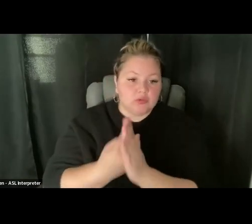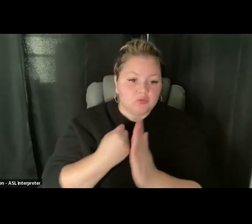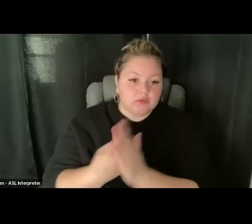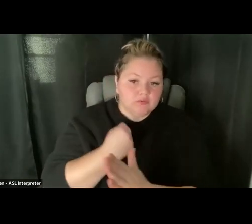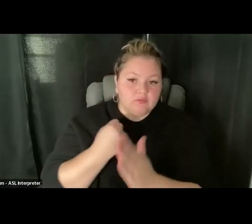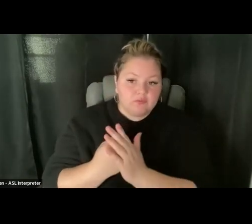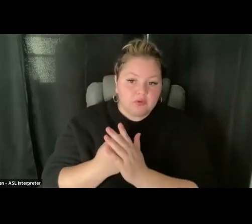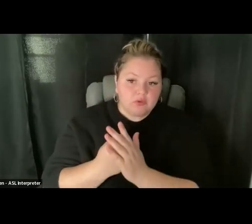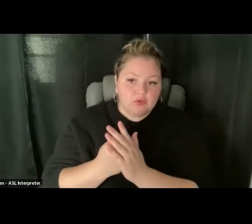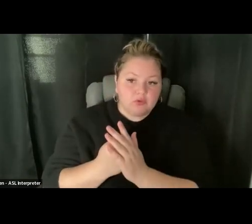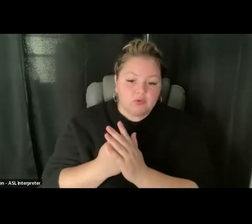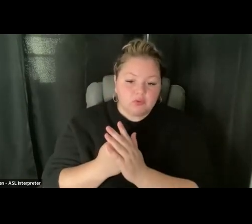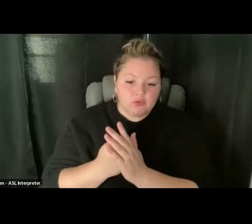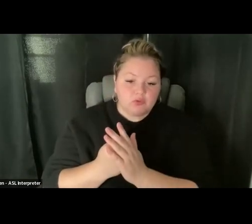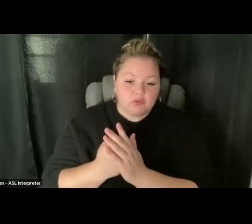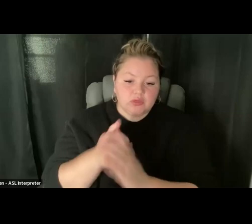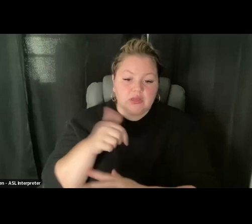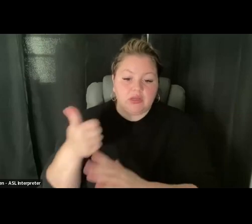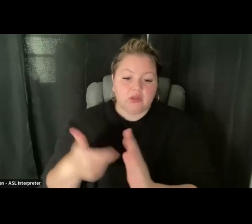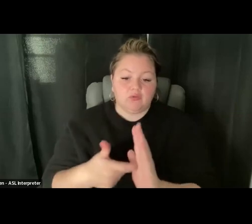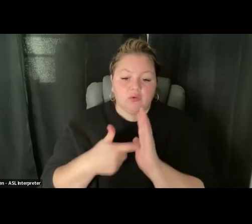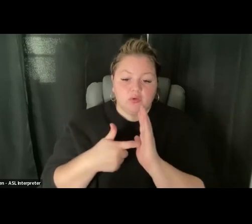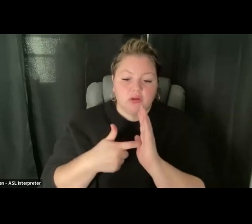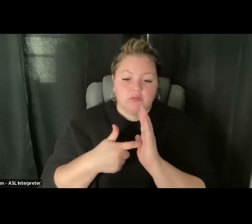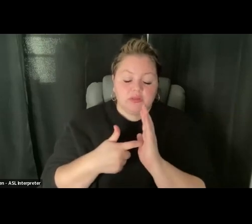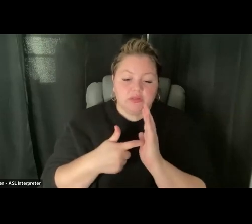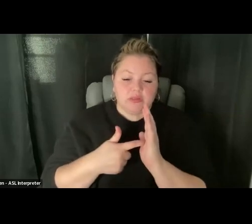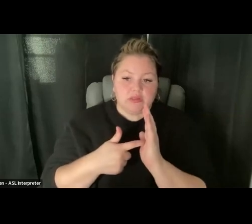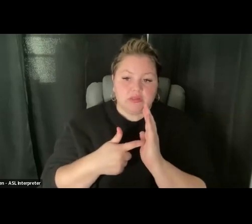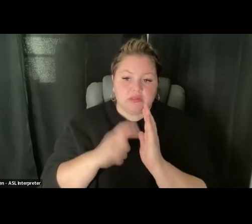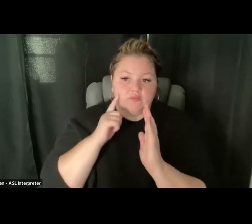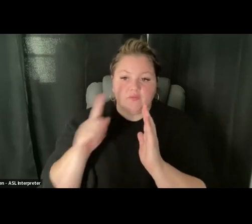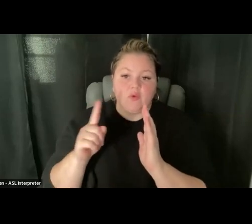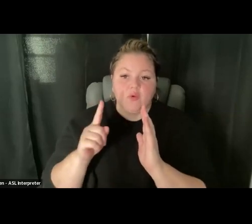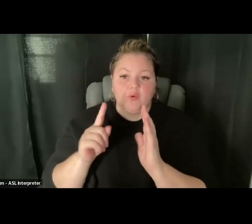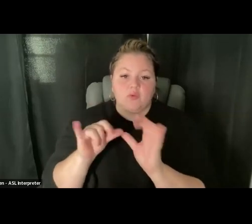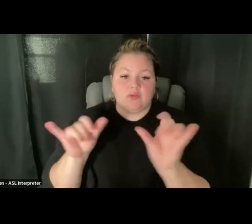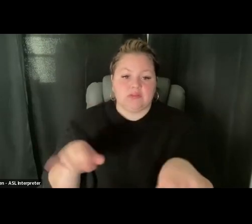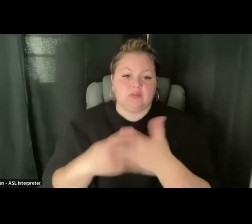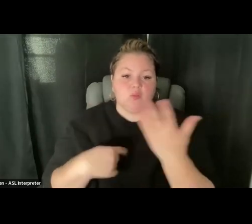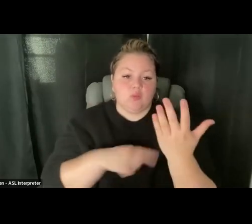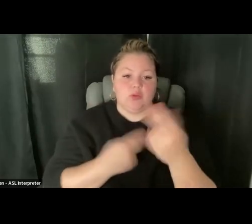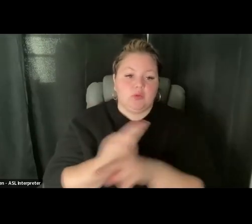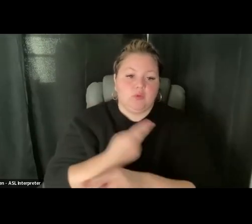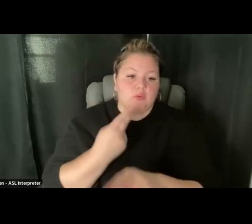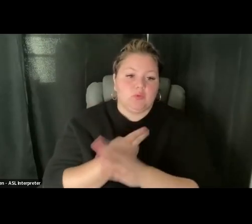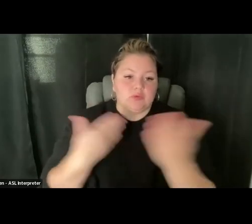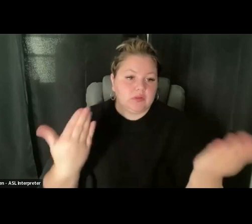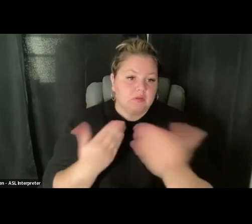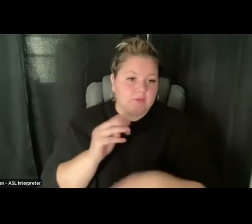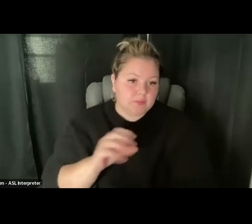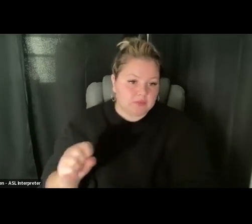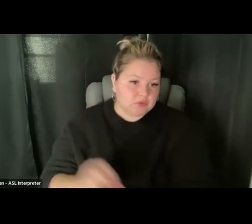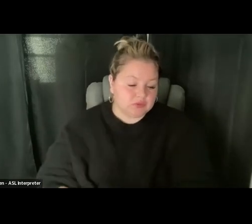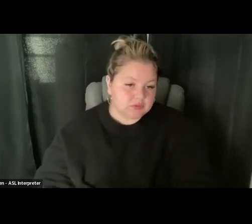and other requirements required for the system that we use here in Massachusetts. The other